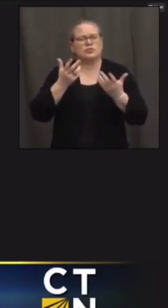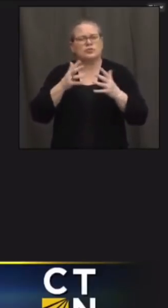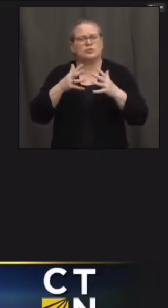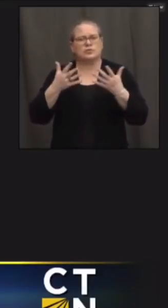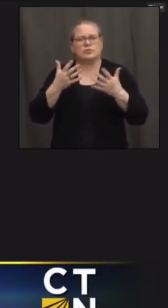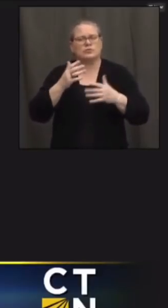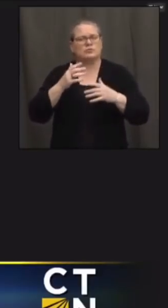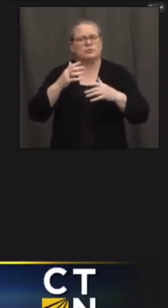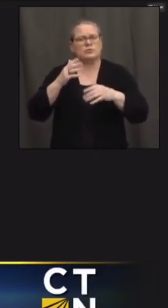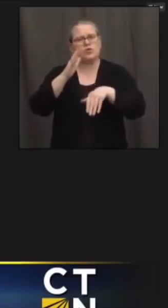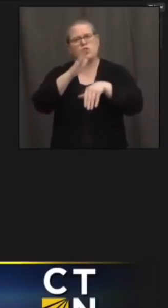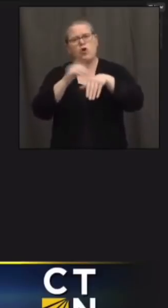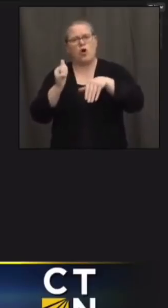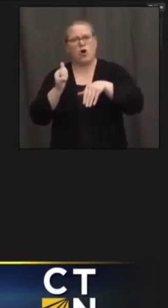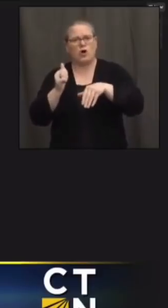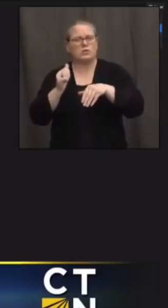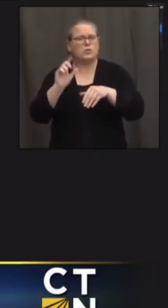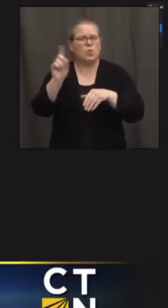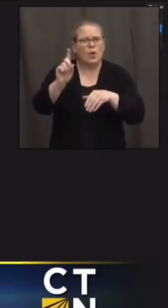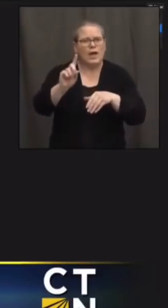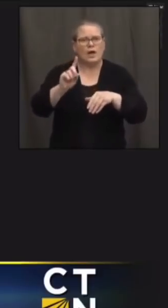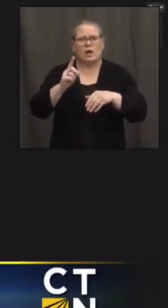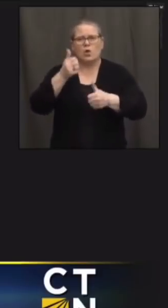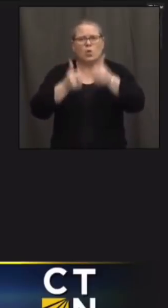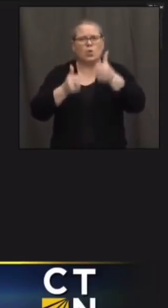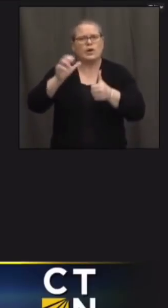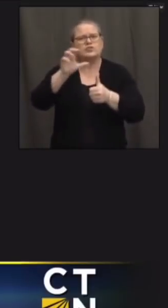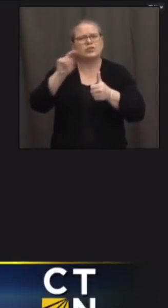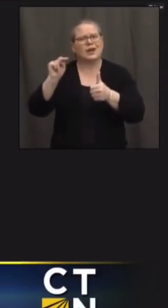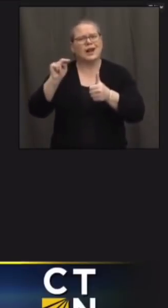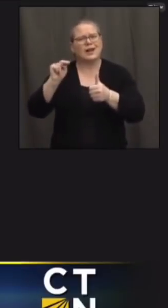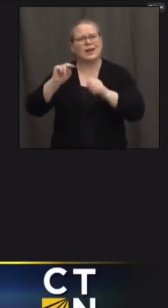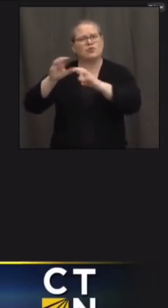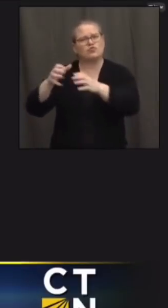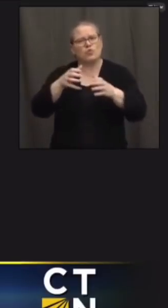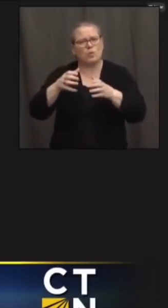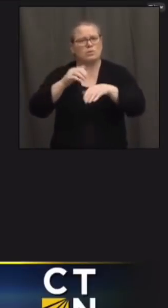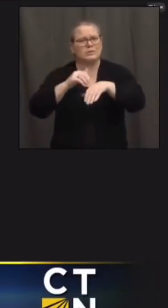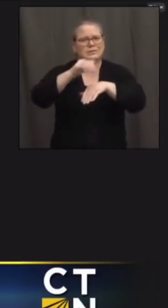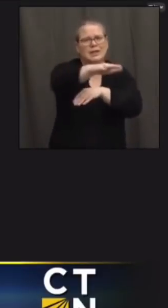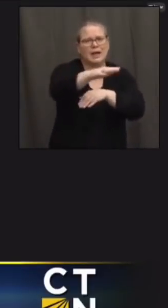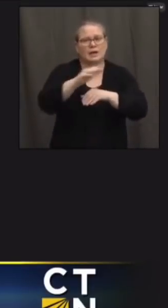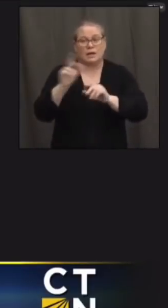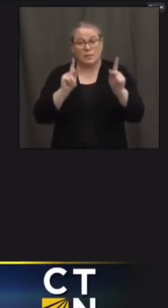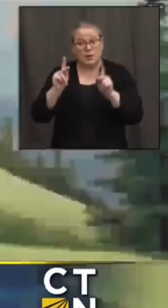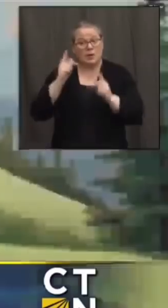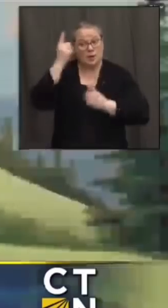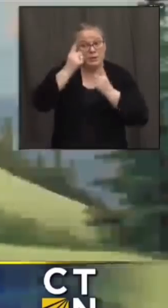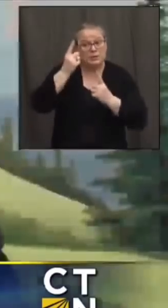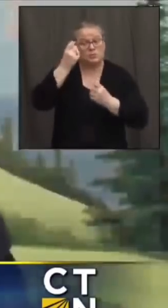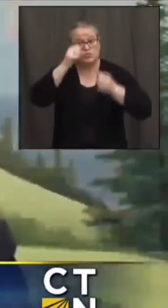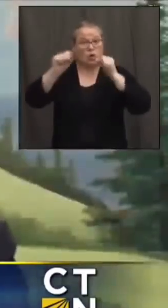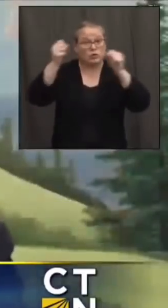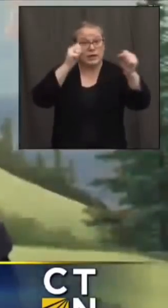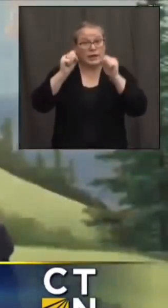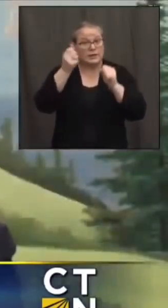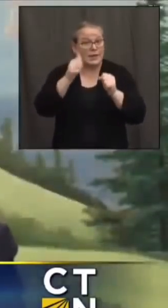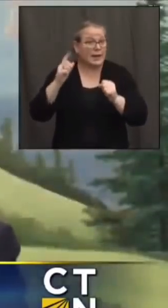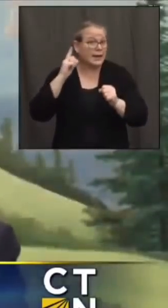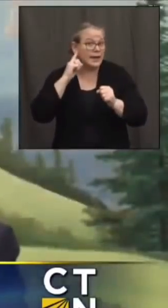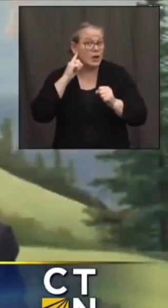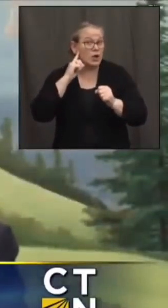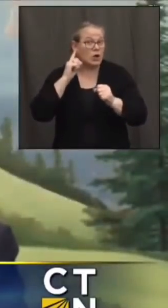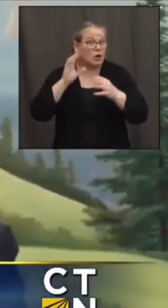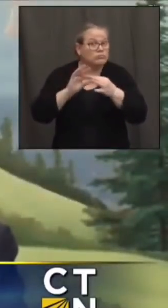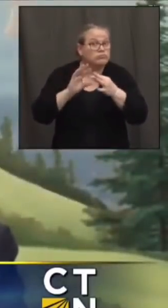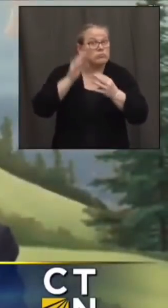give that and any message to those thinking about protesting over the next several days uh yeah i'll start and then hand that over